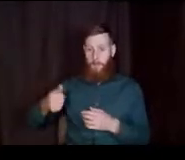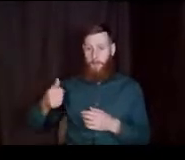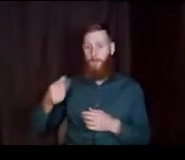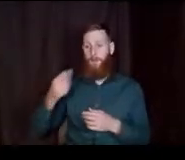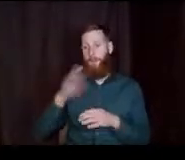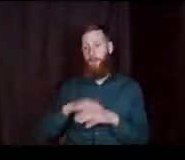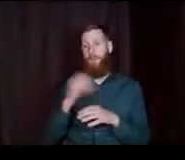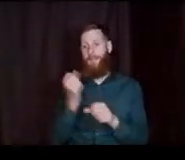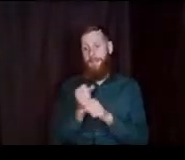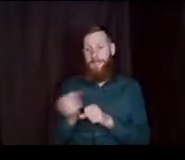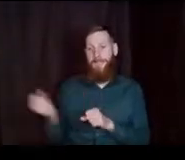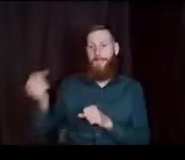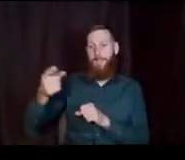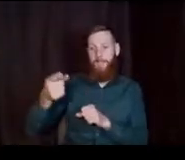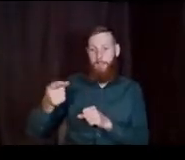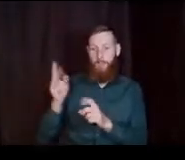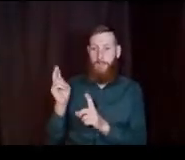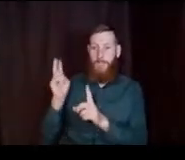application.